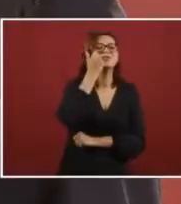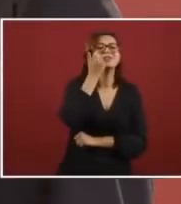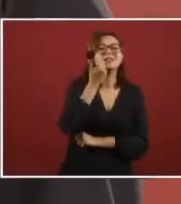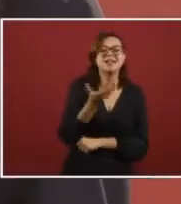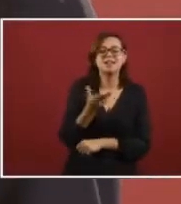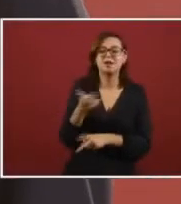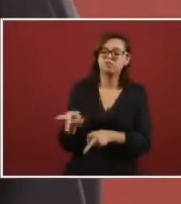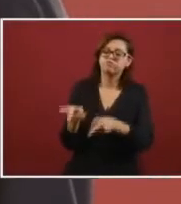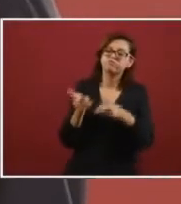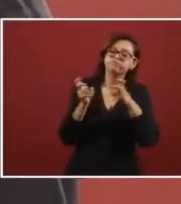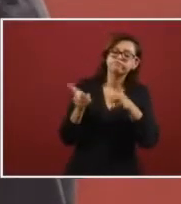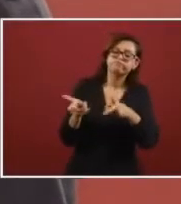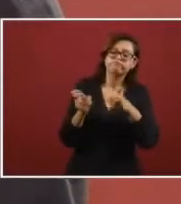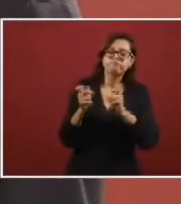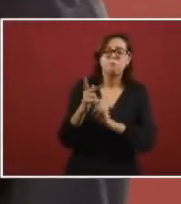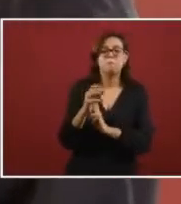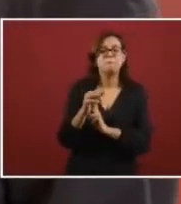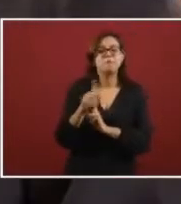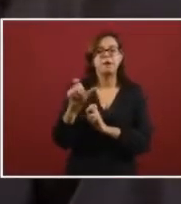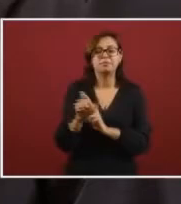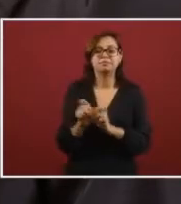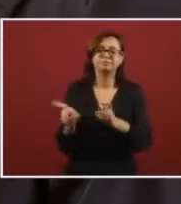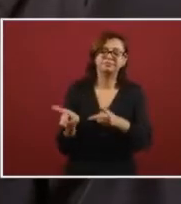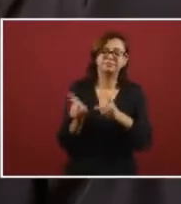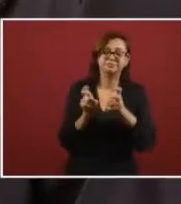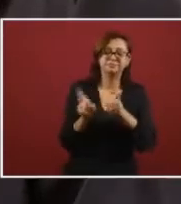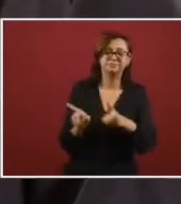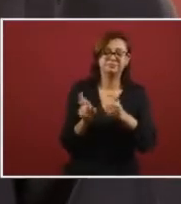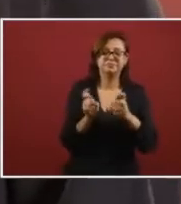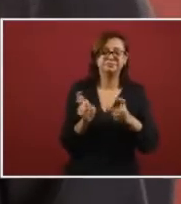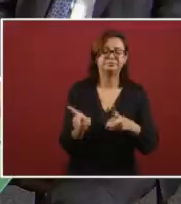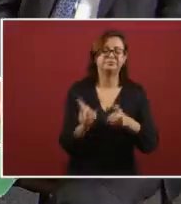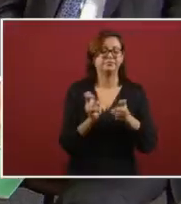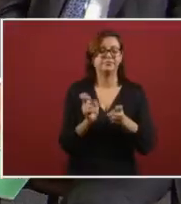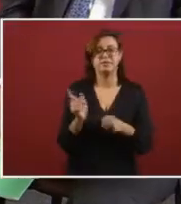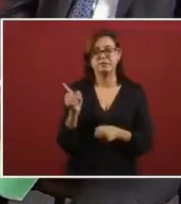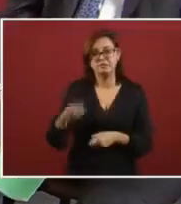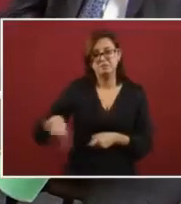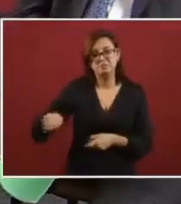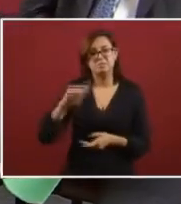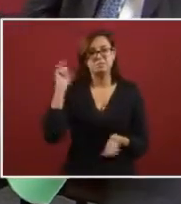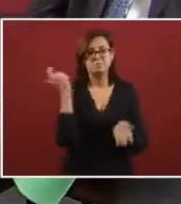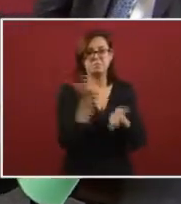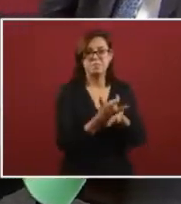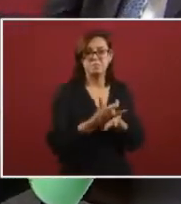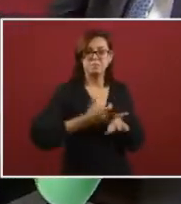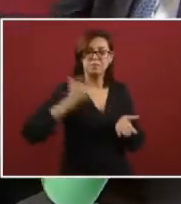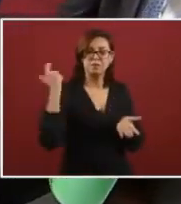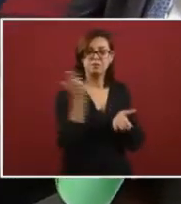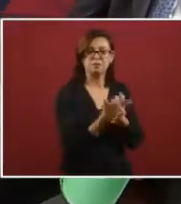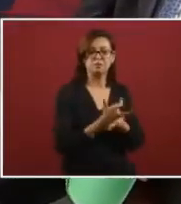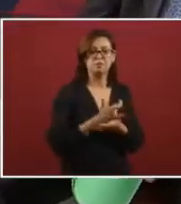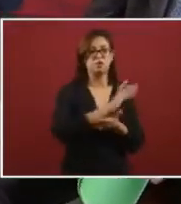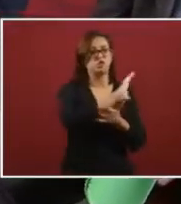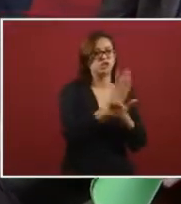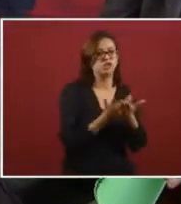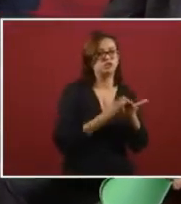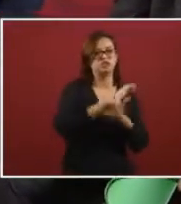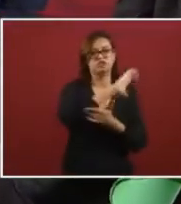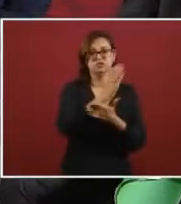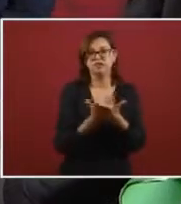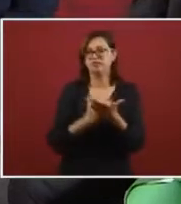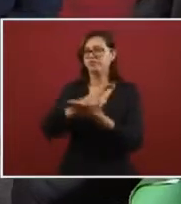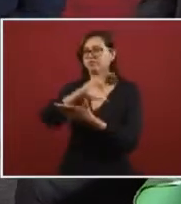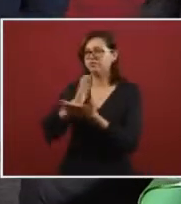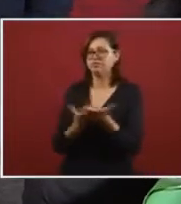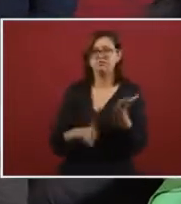to uh squeeze Pemex by uh charging for contracts